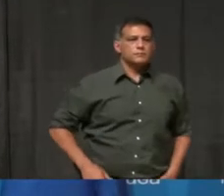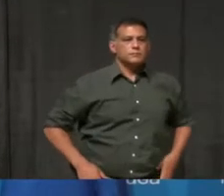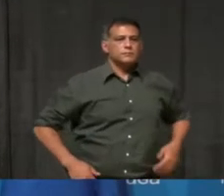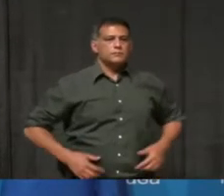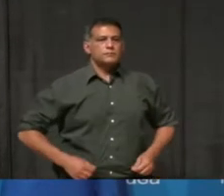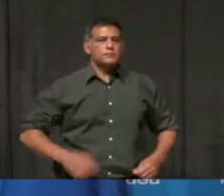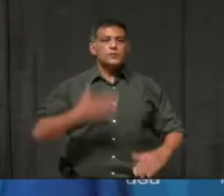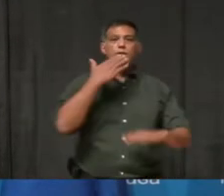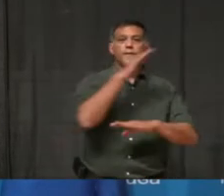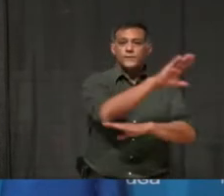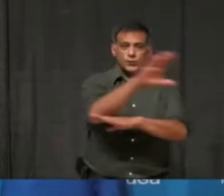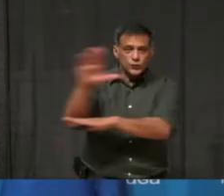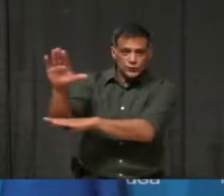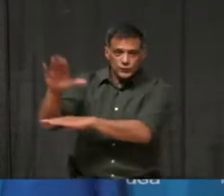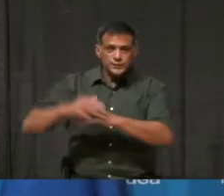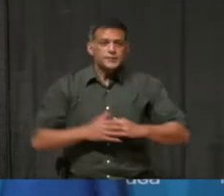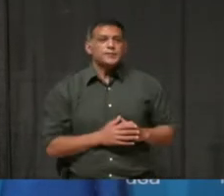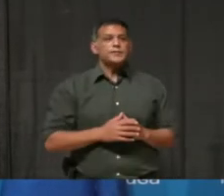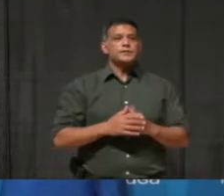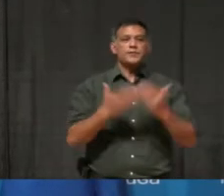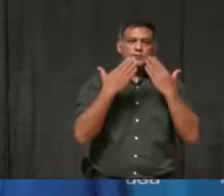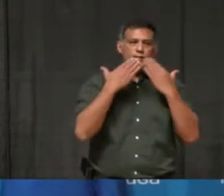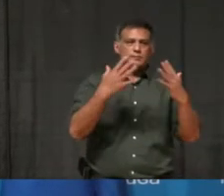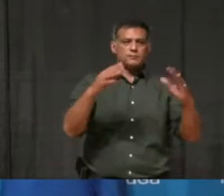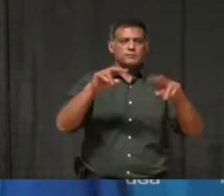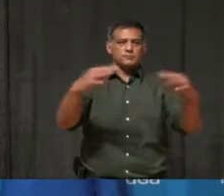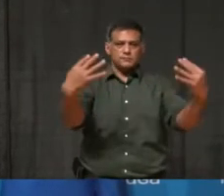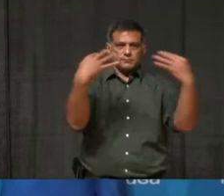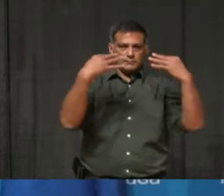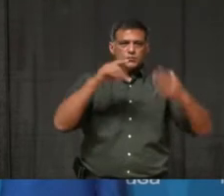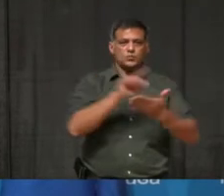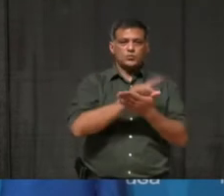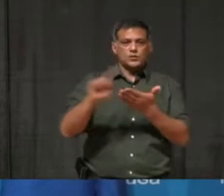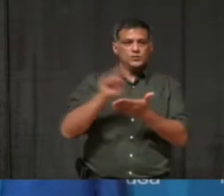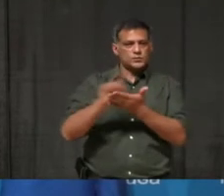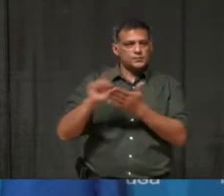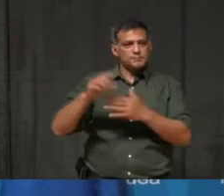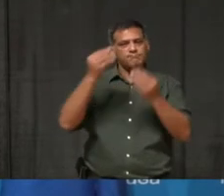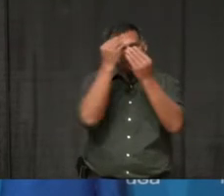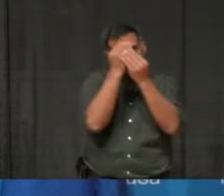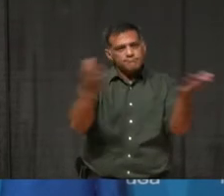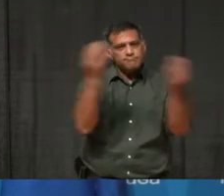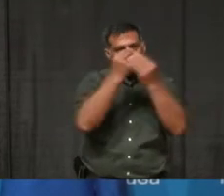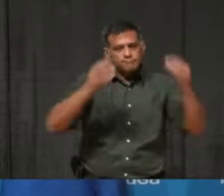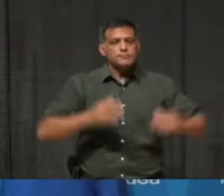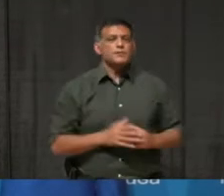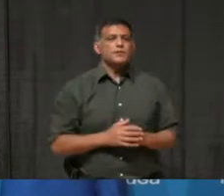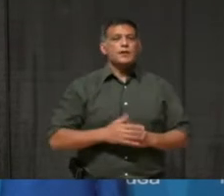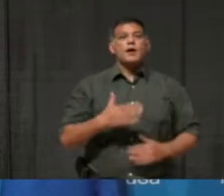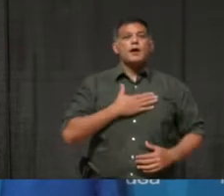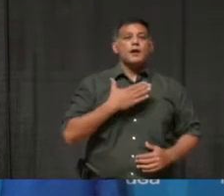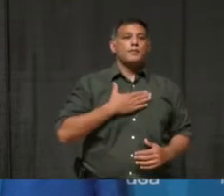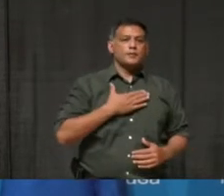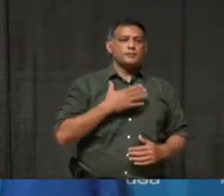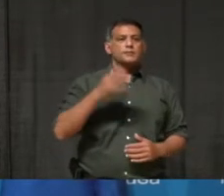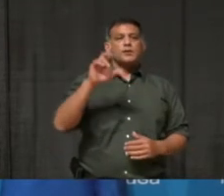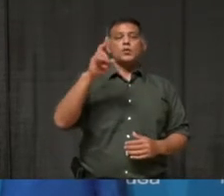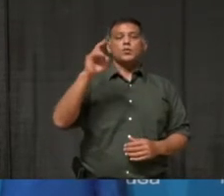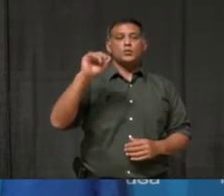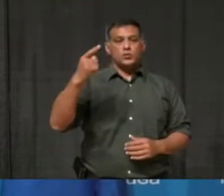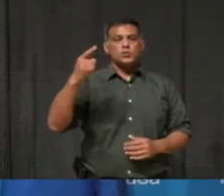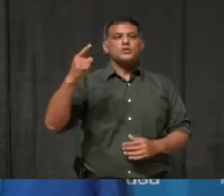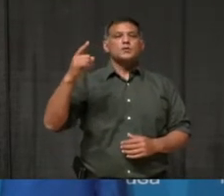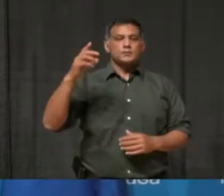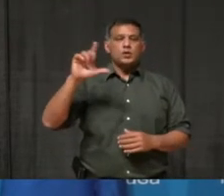Good afternoon, and thank you for joining us for our weekly update. I'm very pleased to be joined by Dr. Lawrence Lowe, our Medical